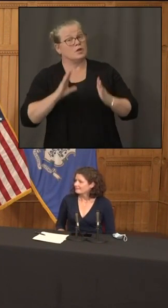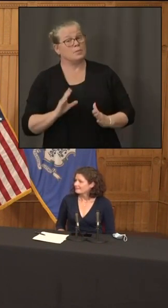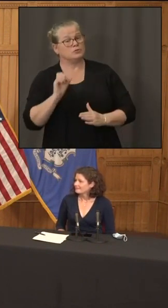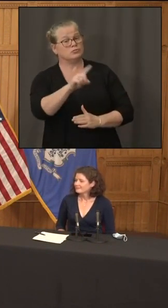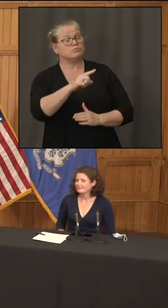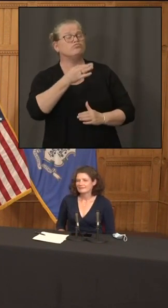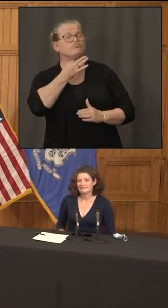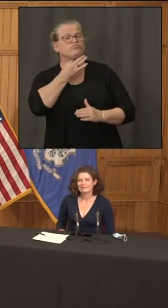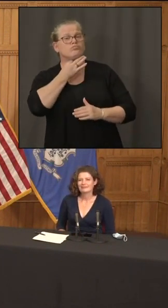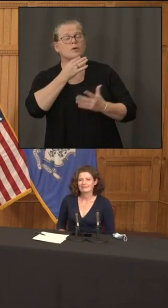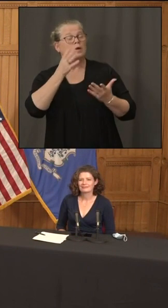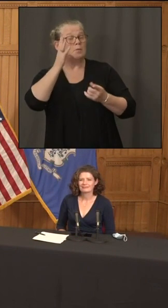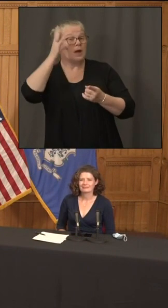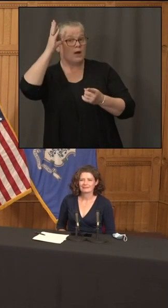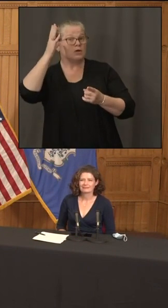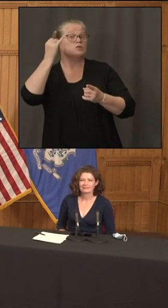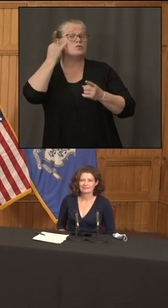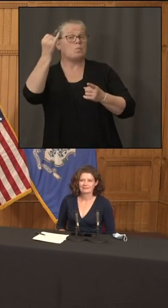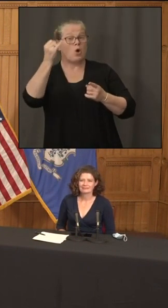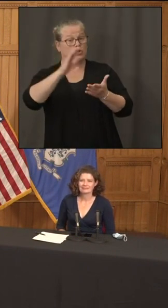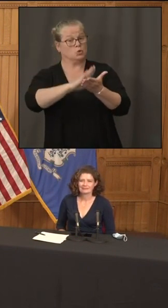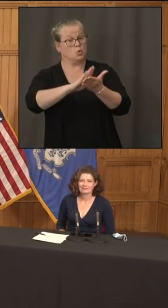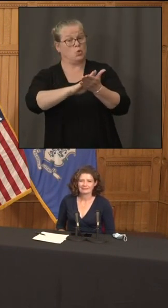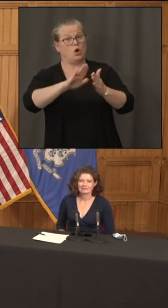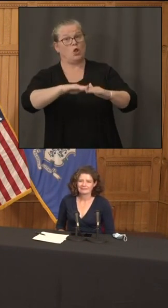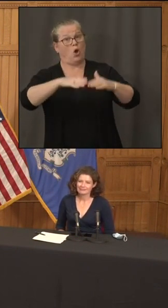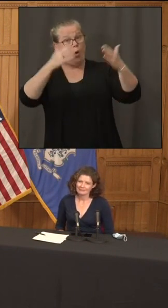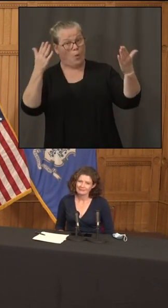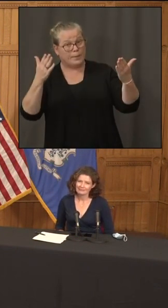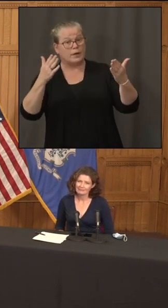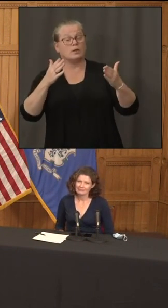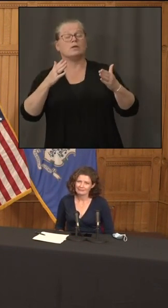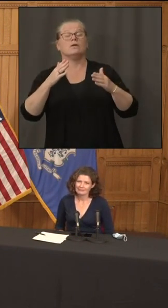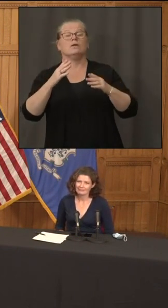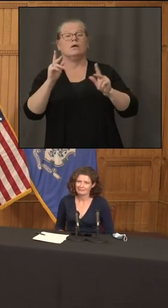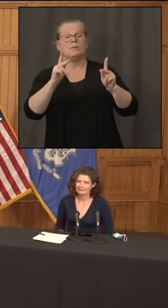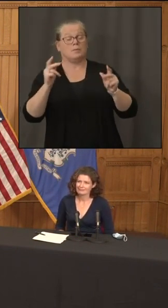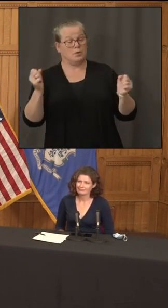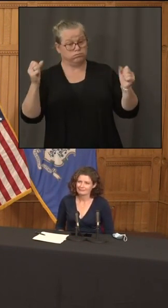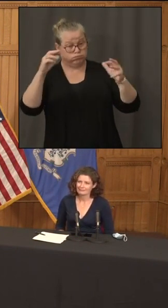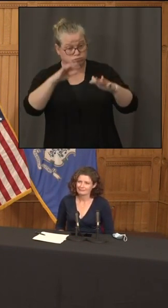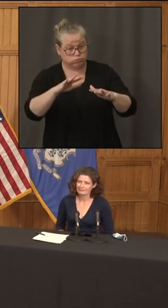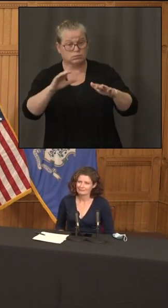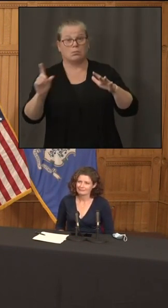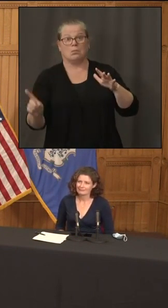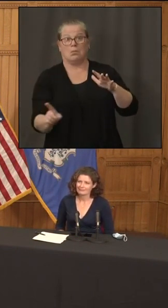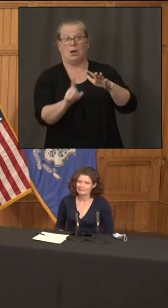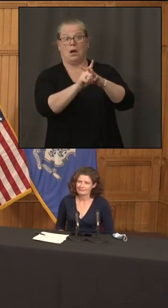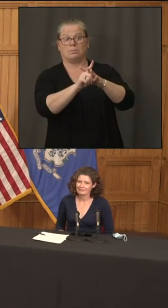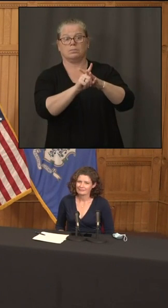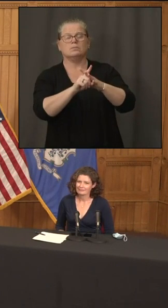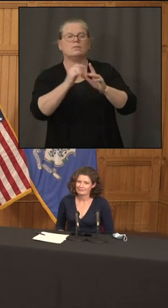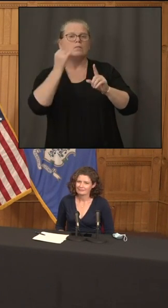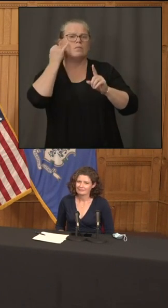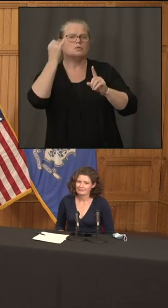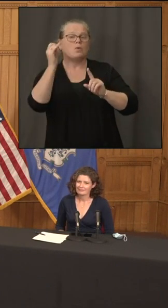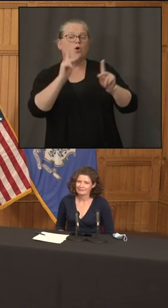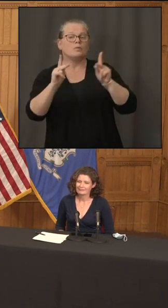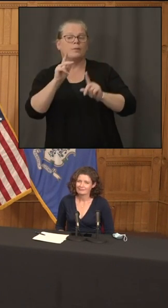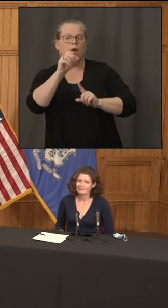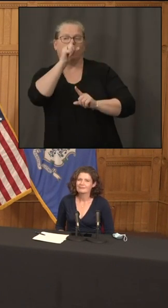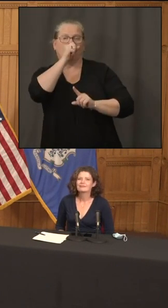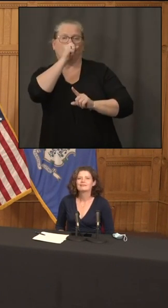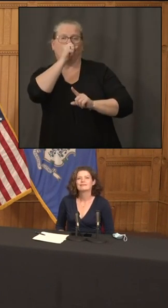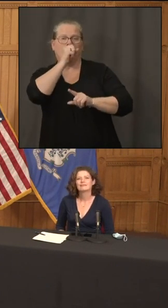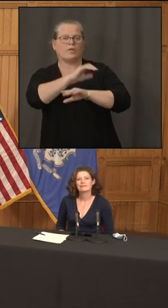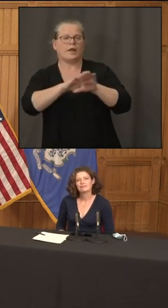back to school to ensure that people just don't not tell you know the teachers that they've been away and make